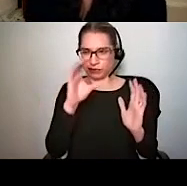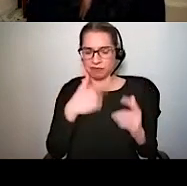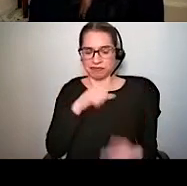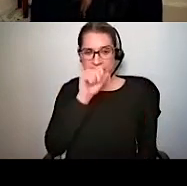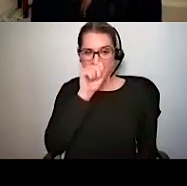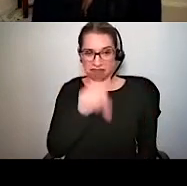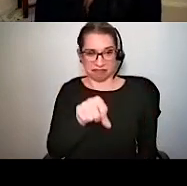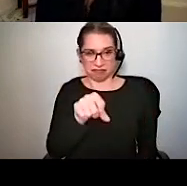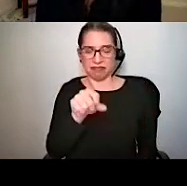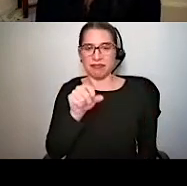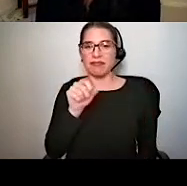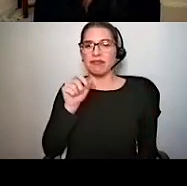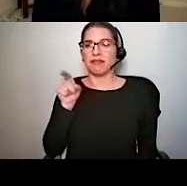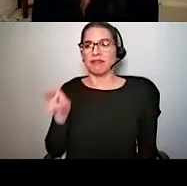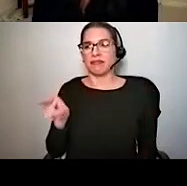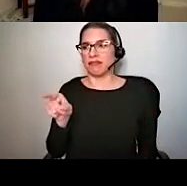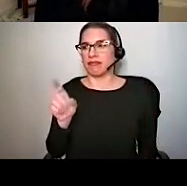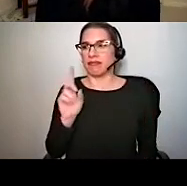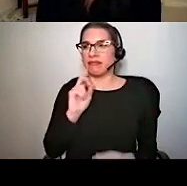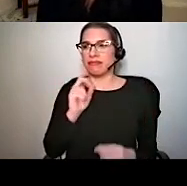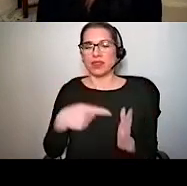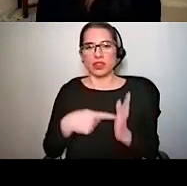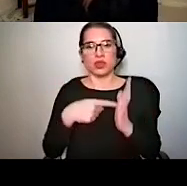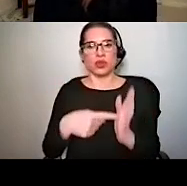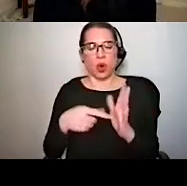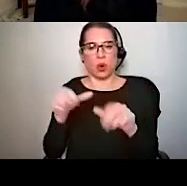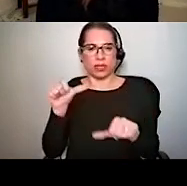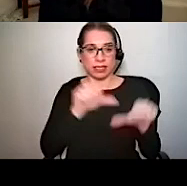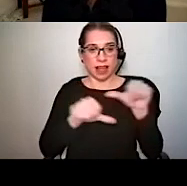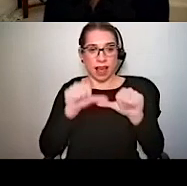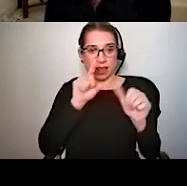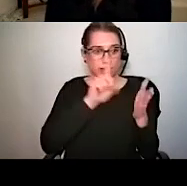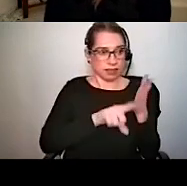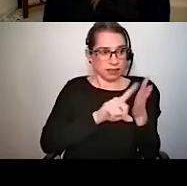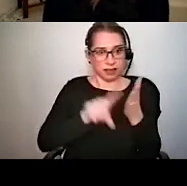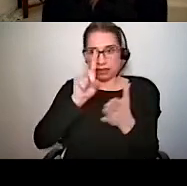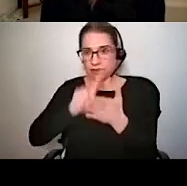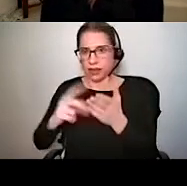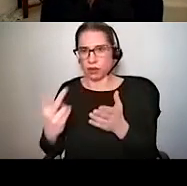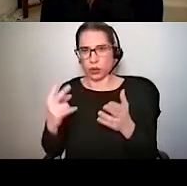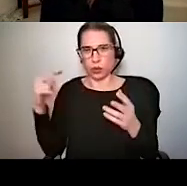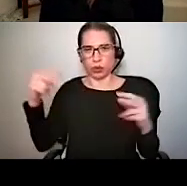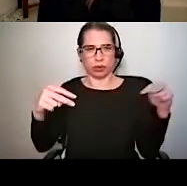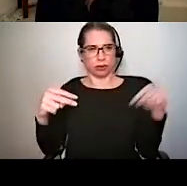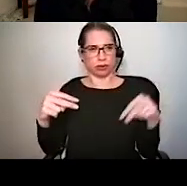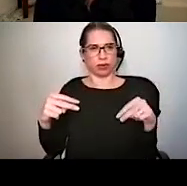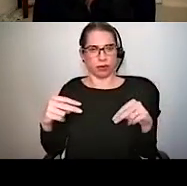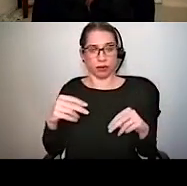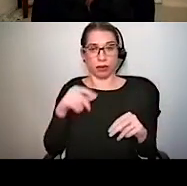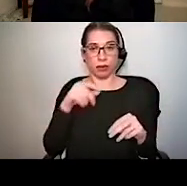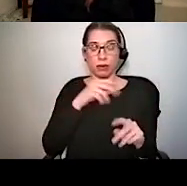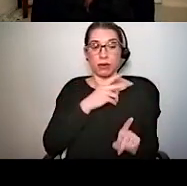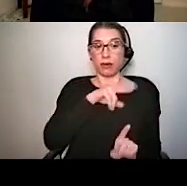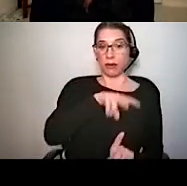it completely captures the duality of scientific inquiry. So on the one hand, you have these interesting